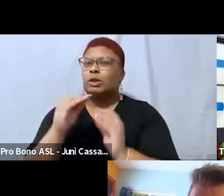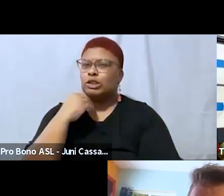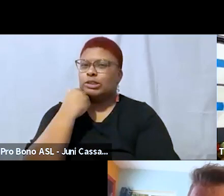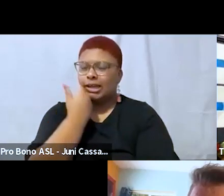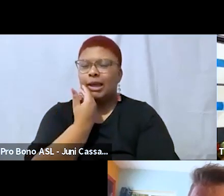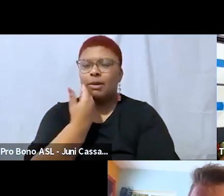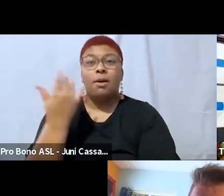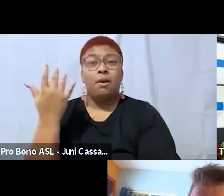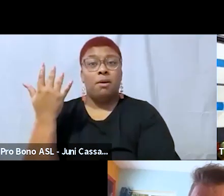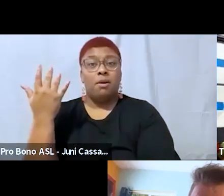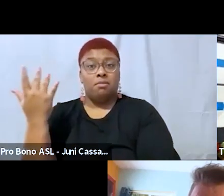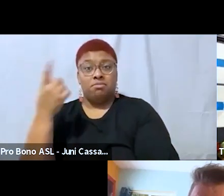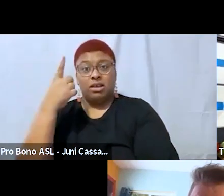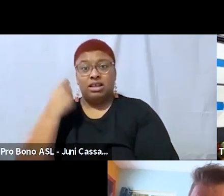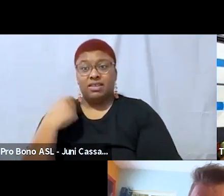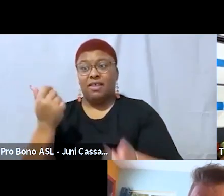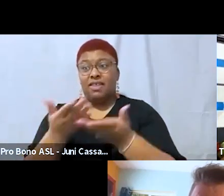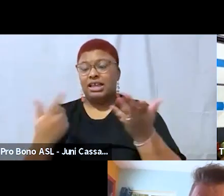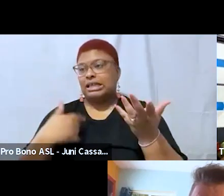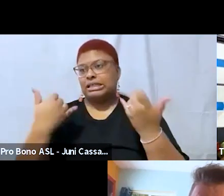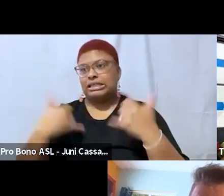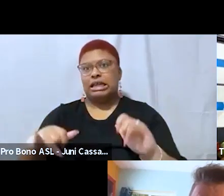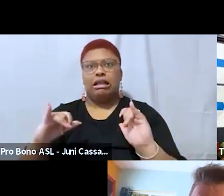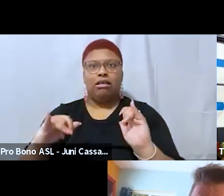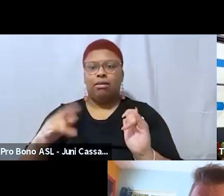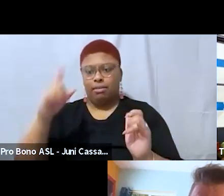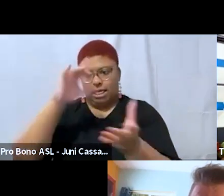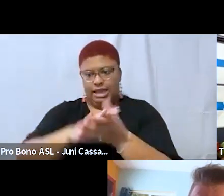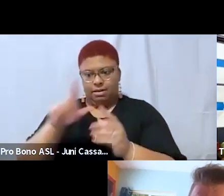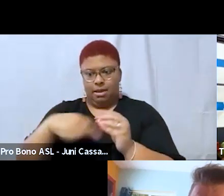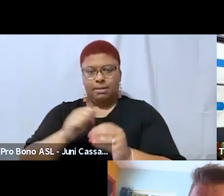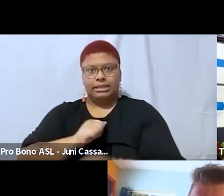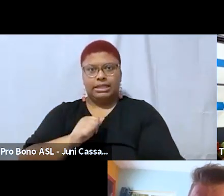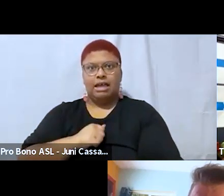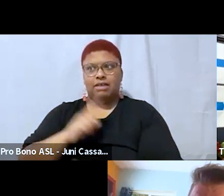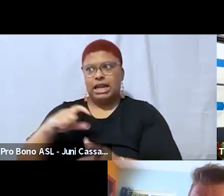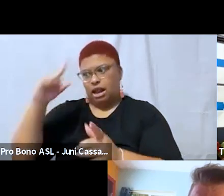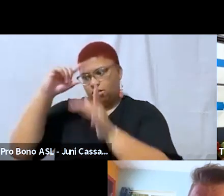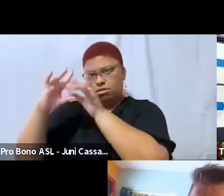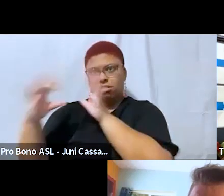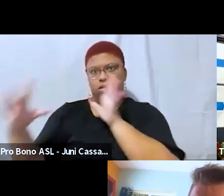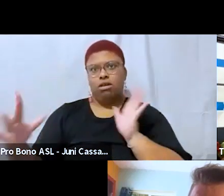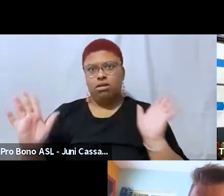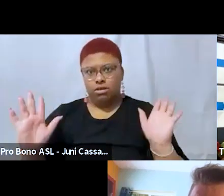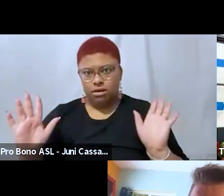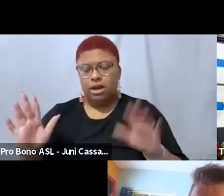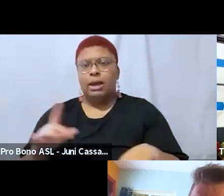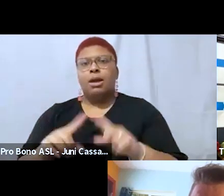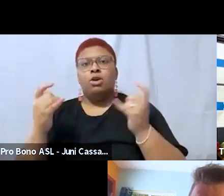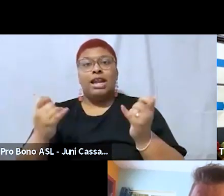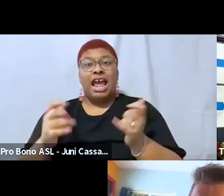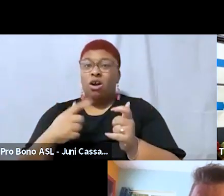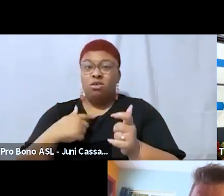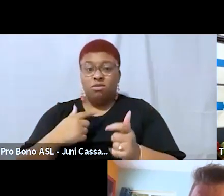because of the things that i had to unlearn but um right now with just how i exist in my